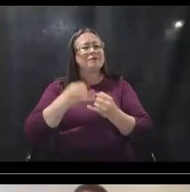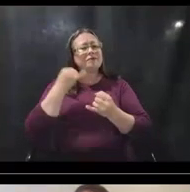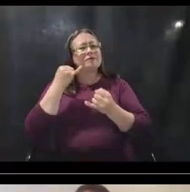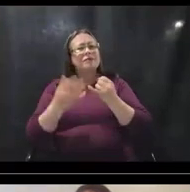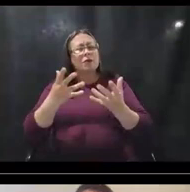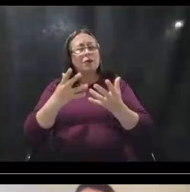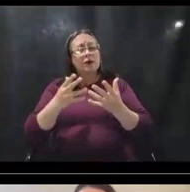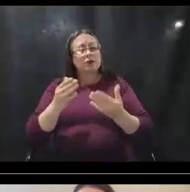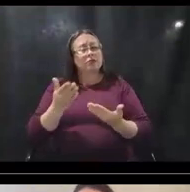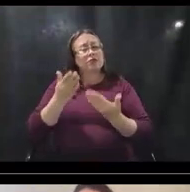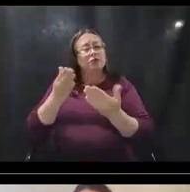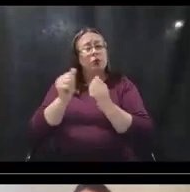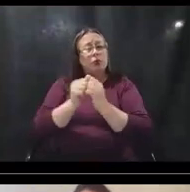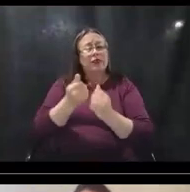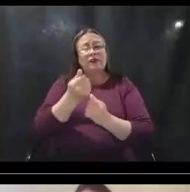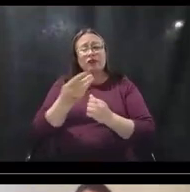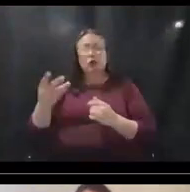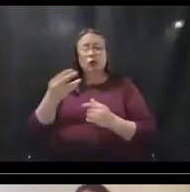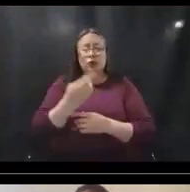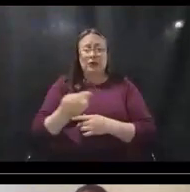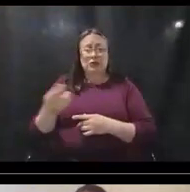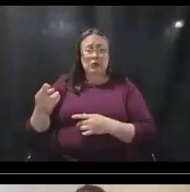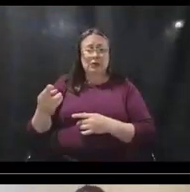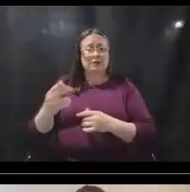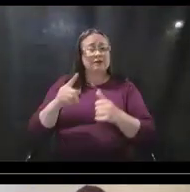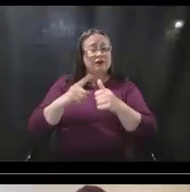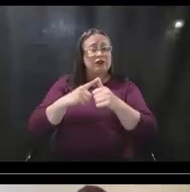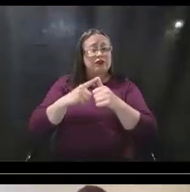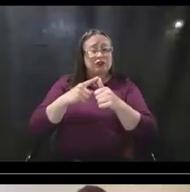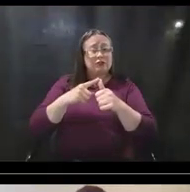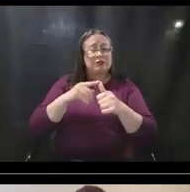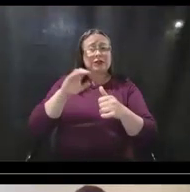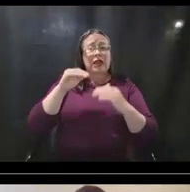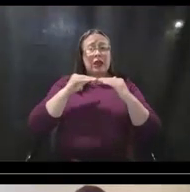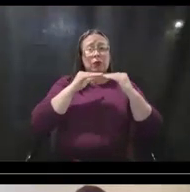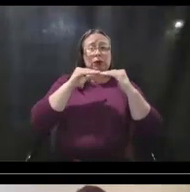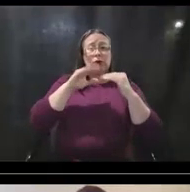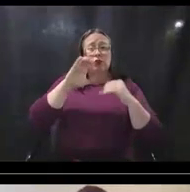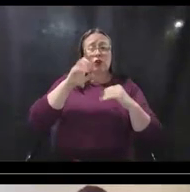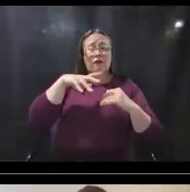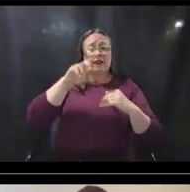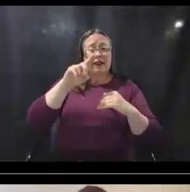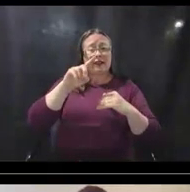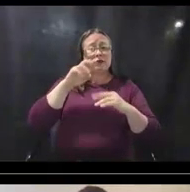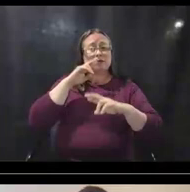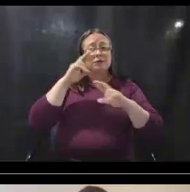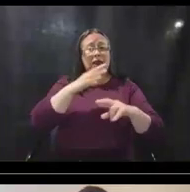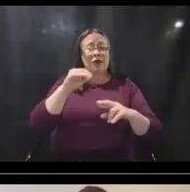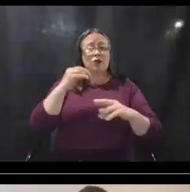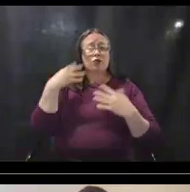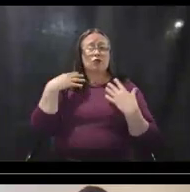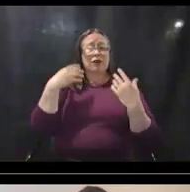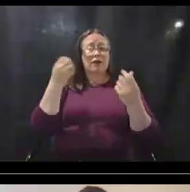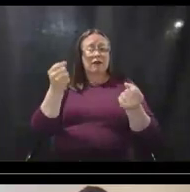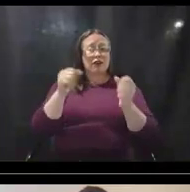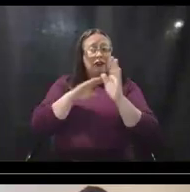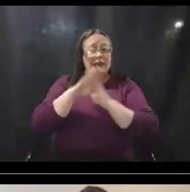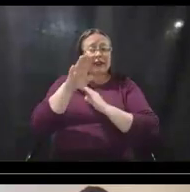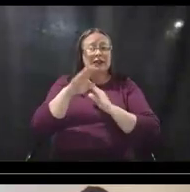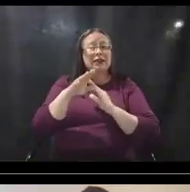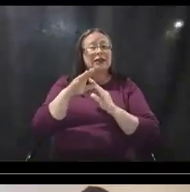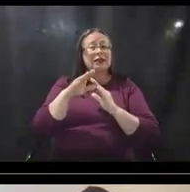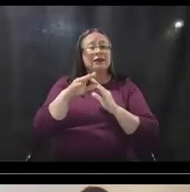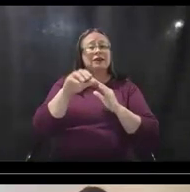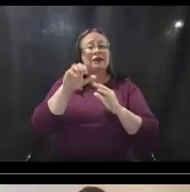to provide you with a few resources. The first is the Equitable COVID-19 Response and Recovery recipient and